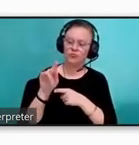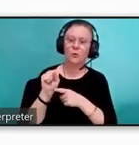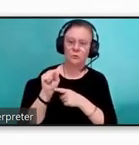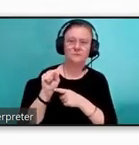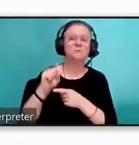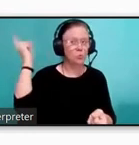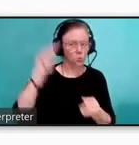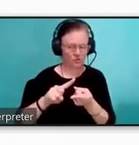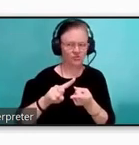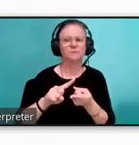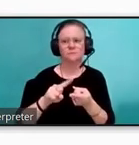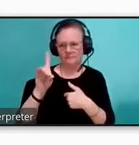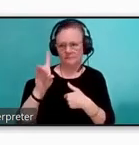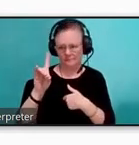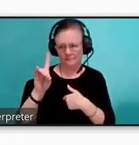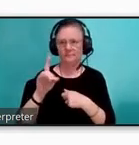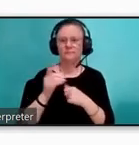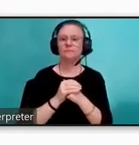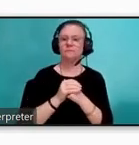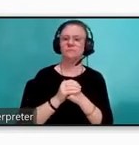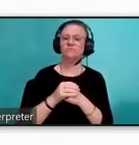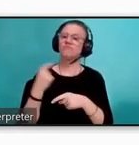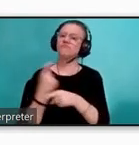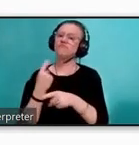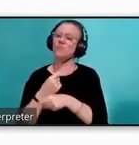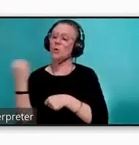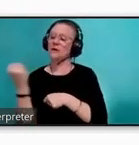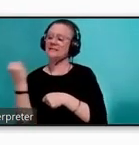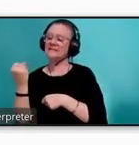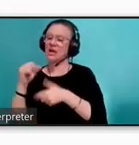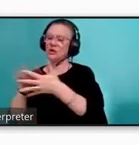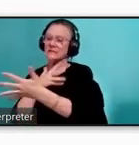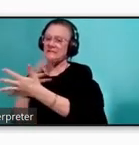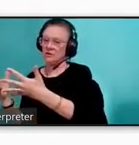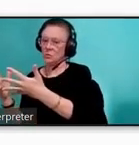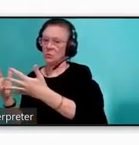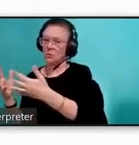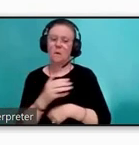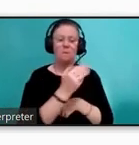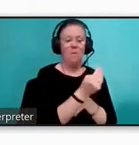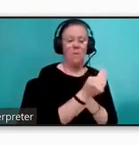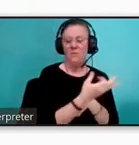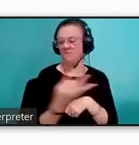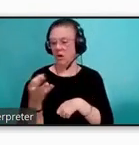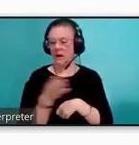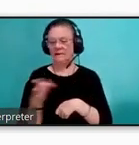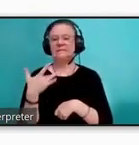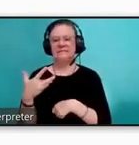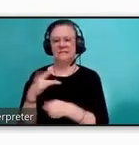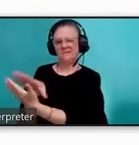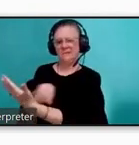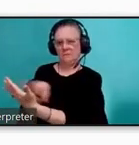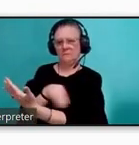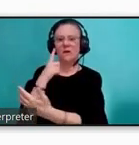emergency response mirrored the regular Saturday service so for